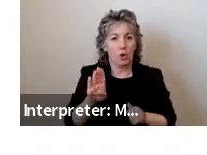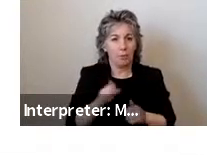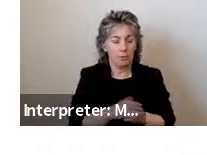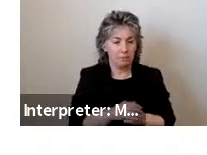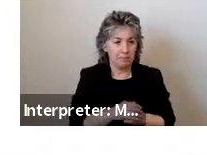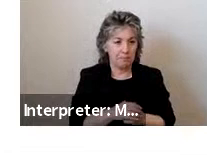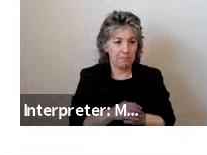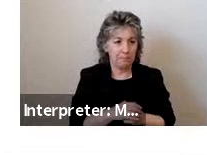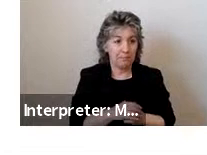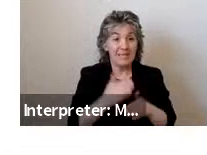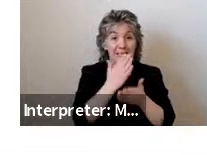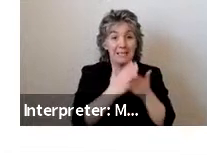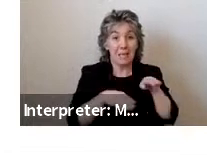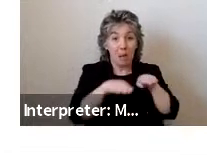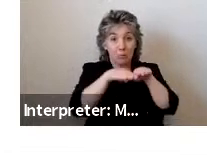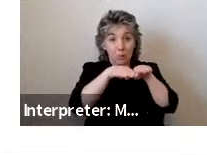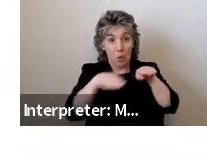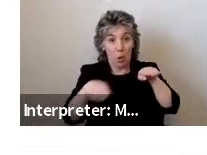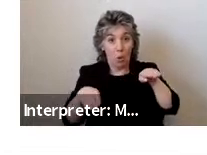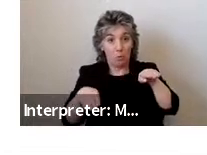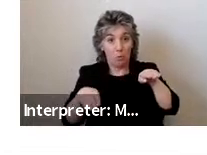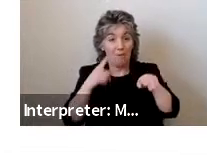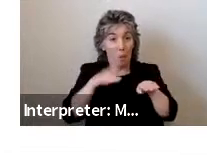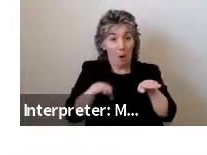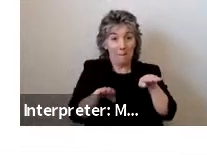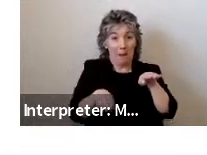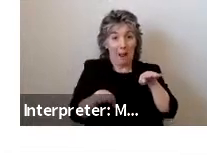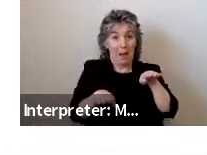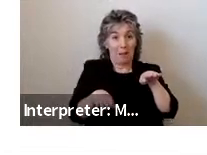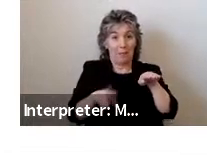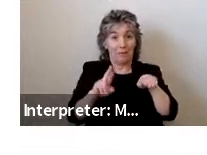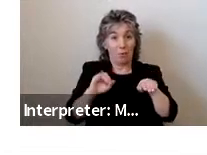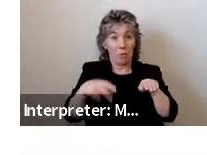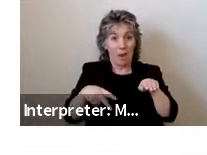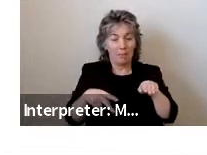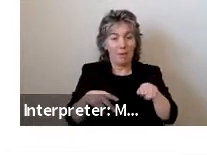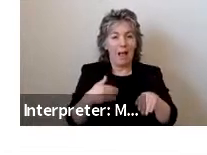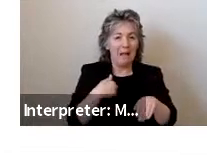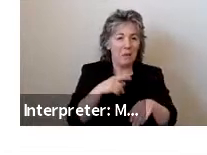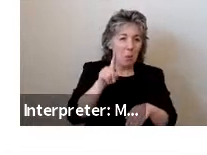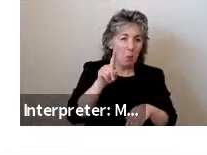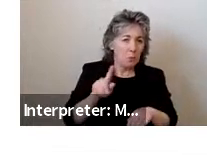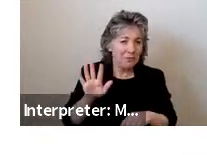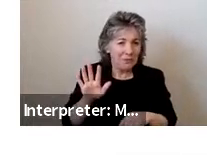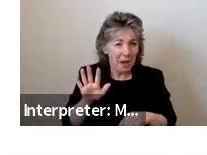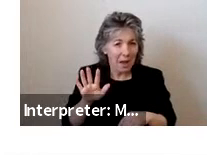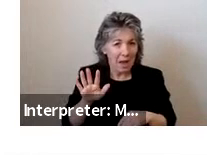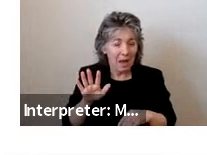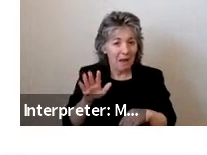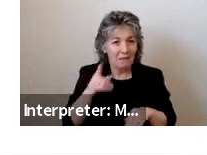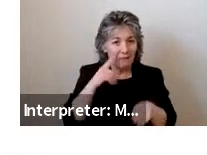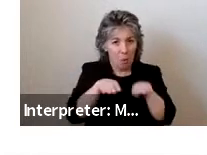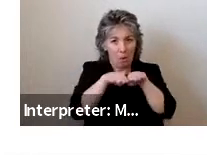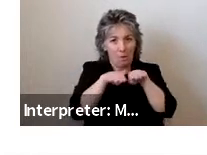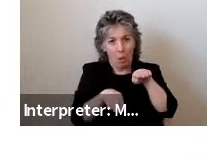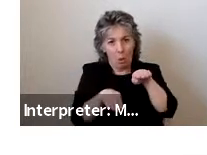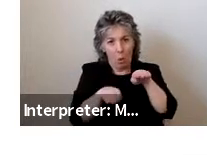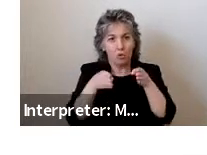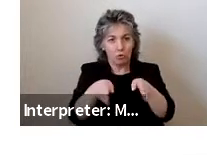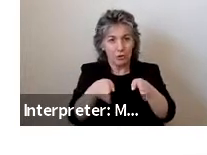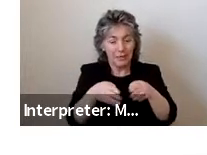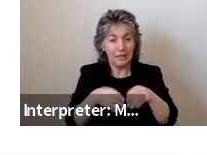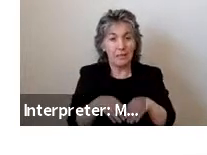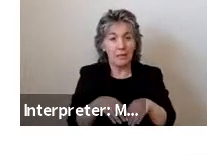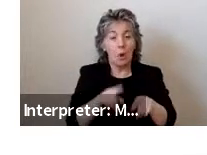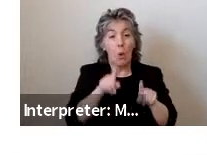Slopes for the bottom segment of the ramp ranged from approximately 1 to 5 for below street level conditions to 1